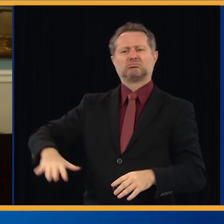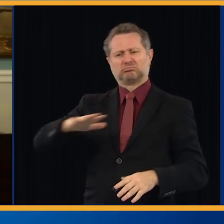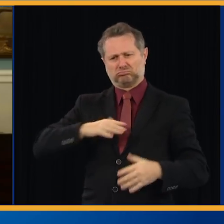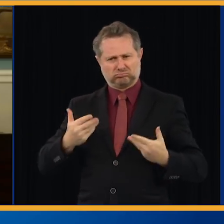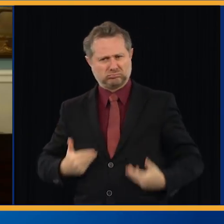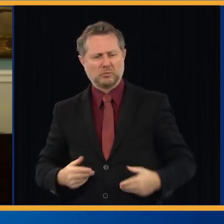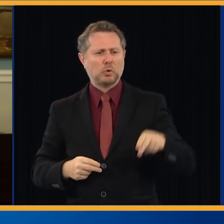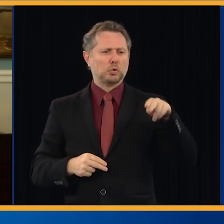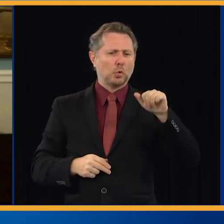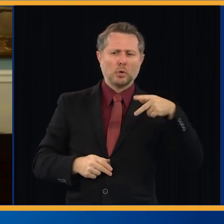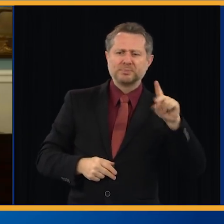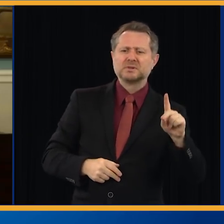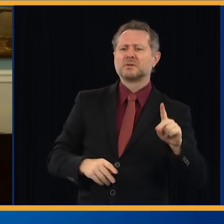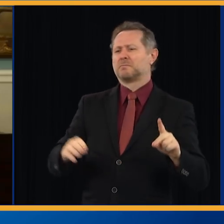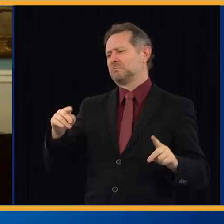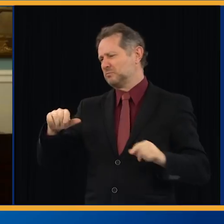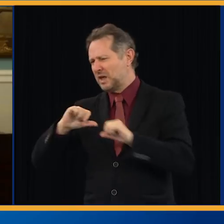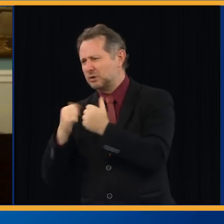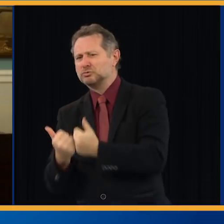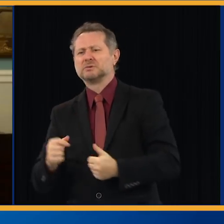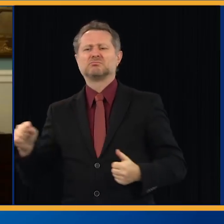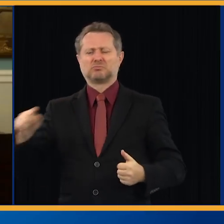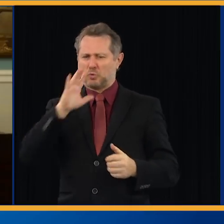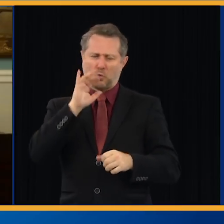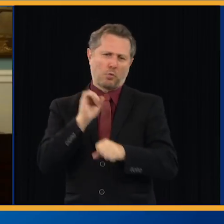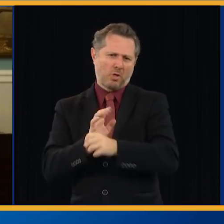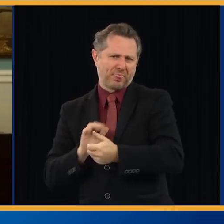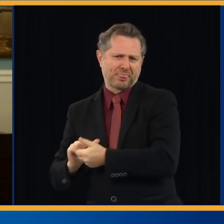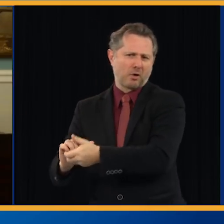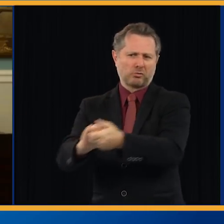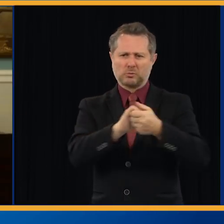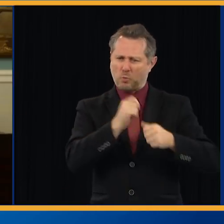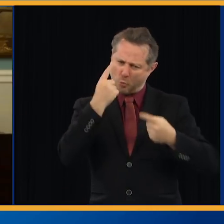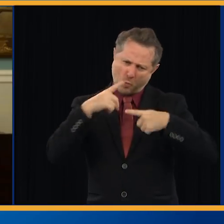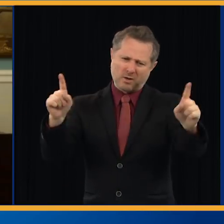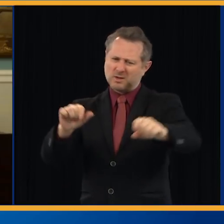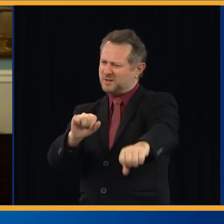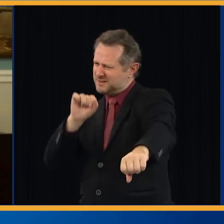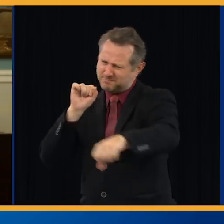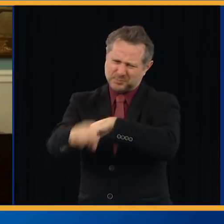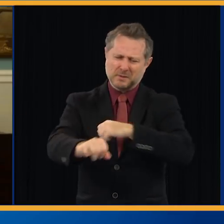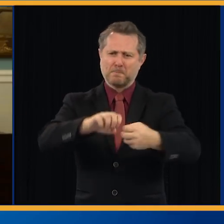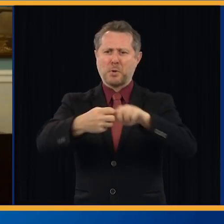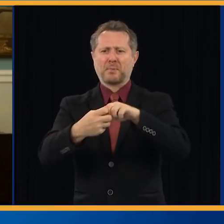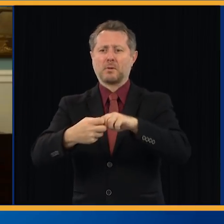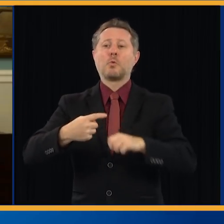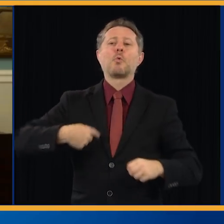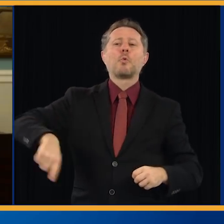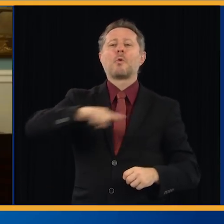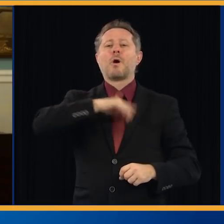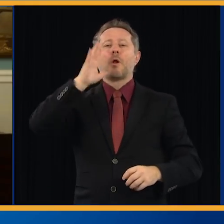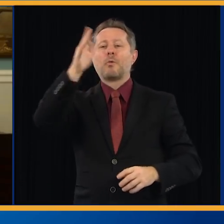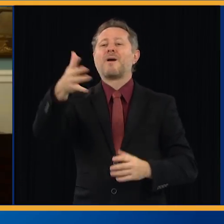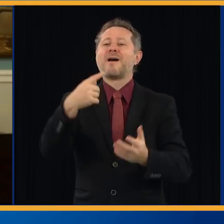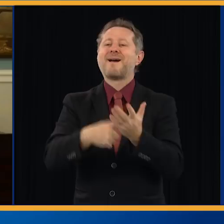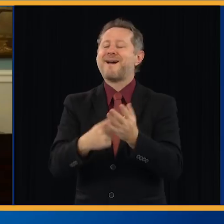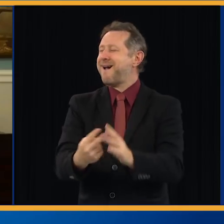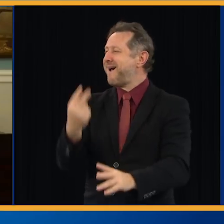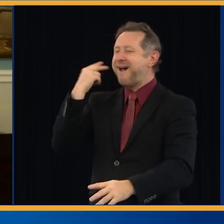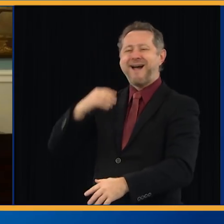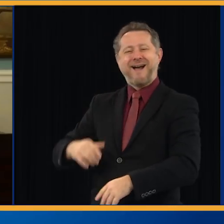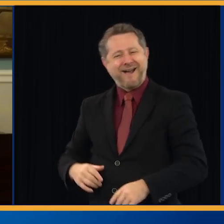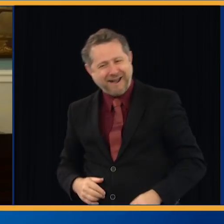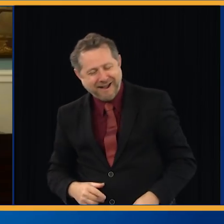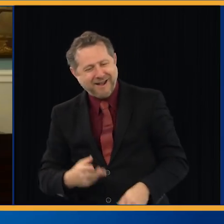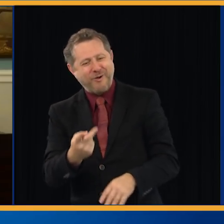We're going to make this work together, and we're going to be able to look back and say, we did something that actually changed people's lives